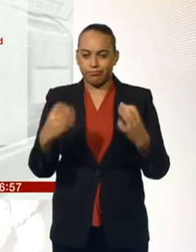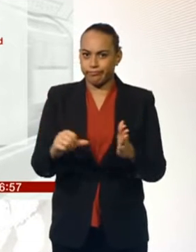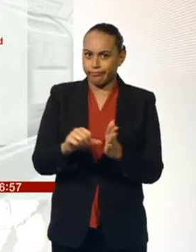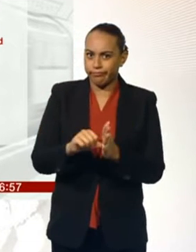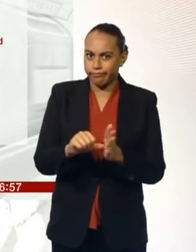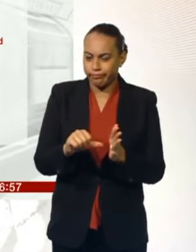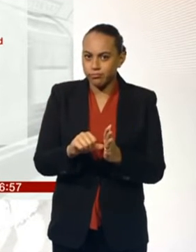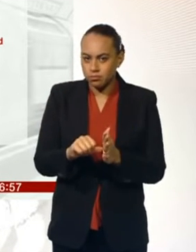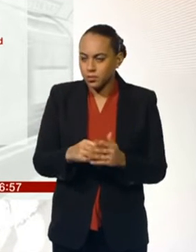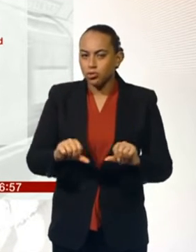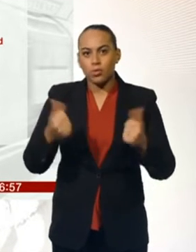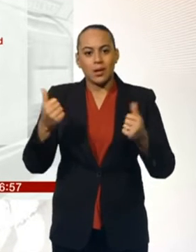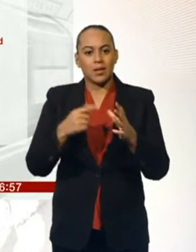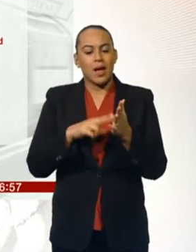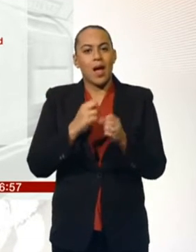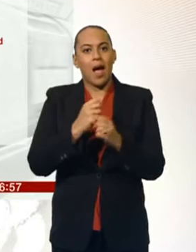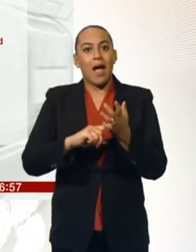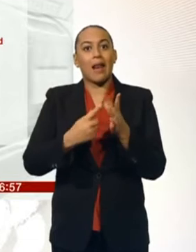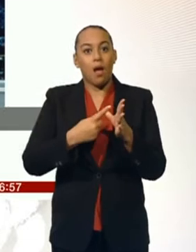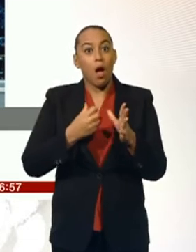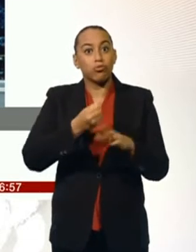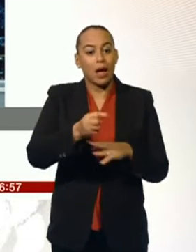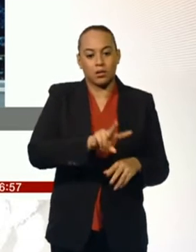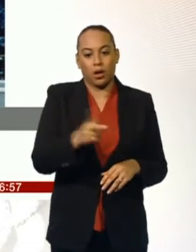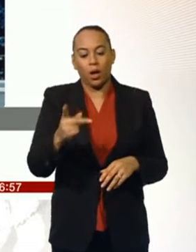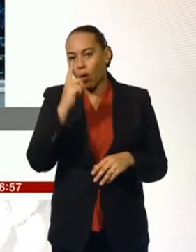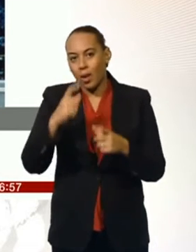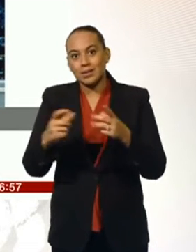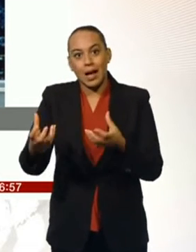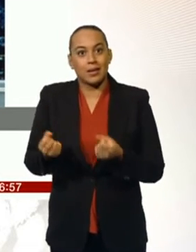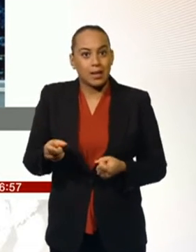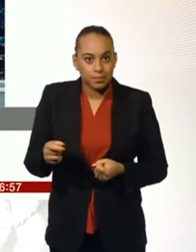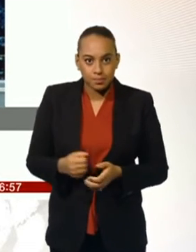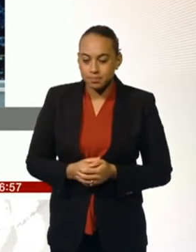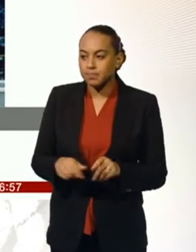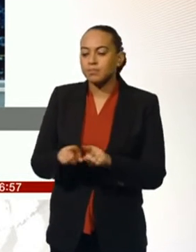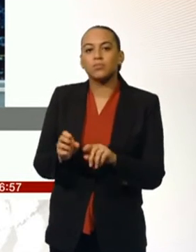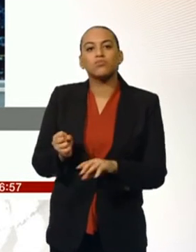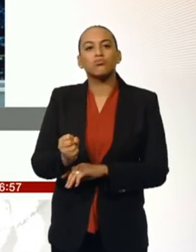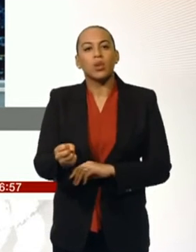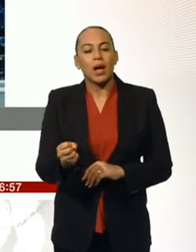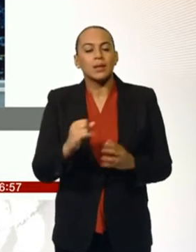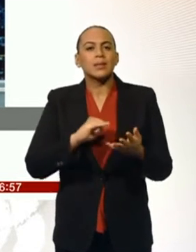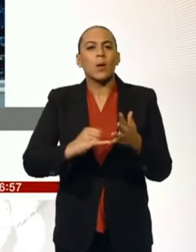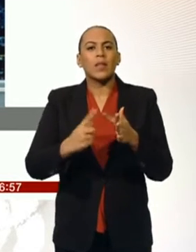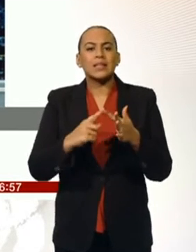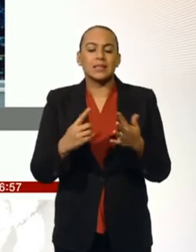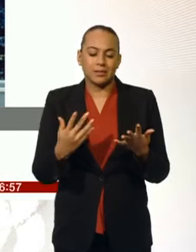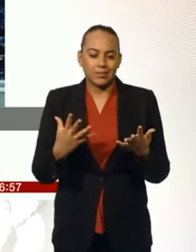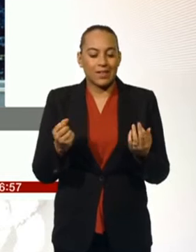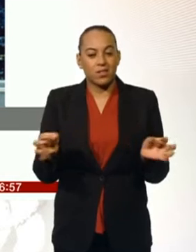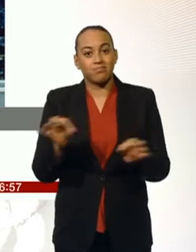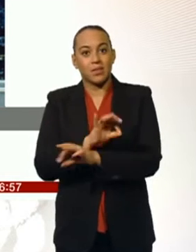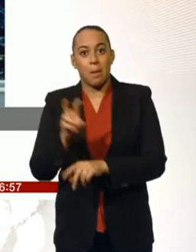with Greater Anglia trains accepting tickets. Elsewhere on public transport, south-eastern trains are still running a replacement bus